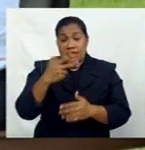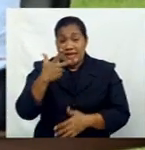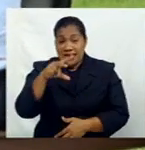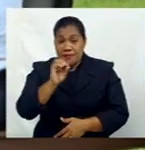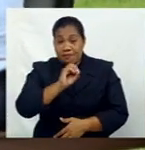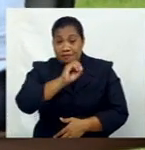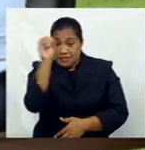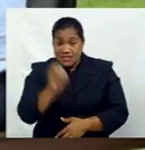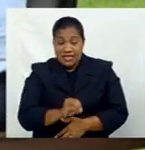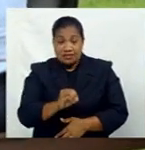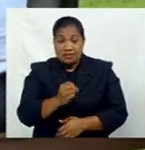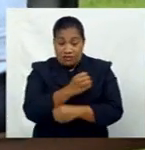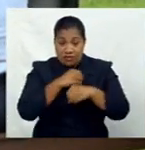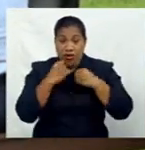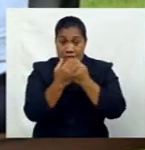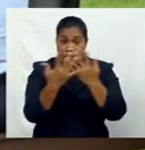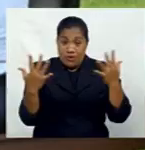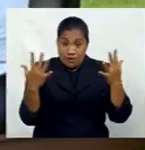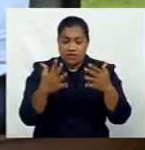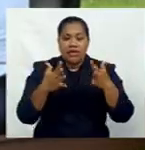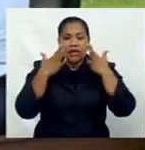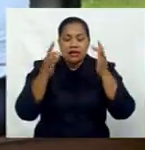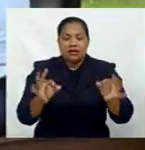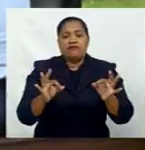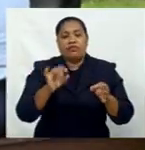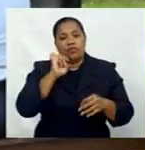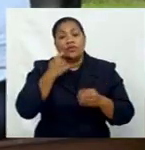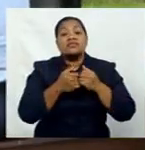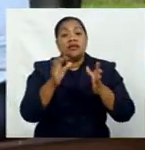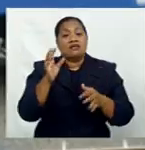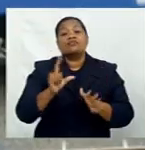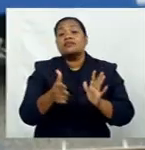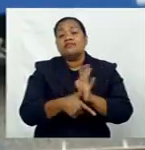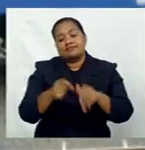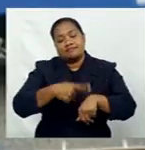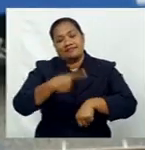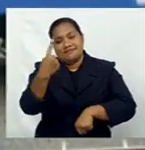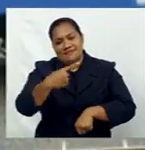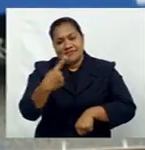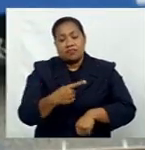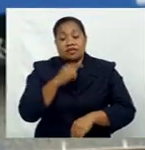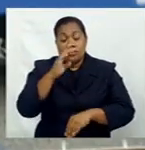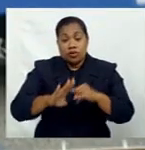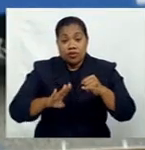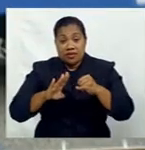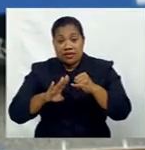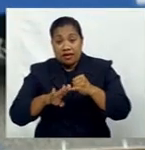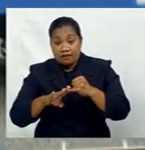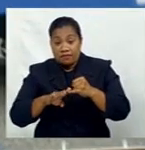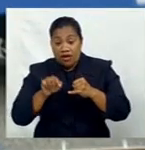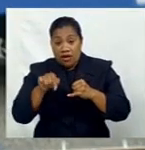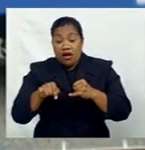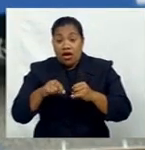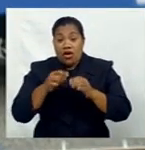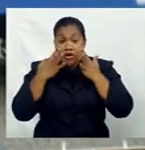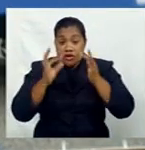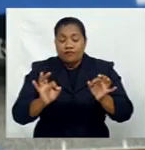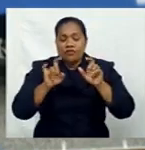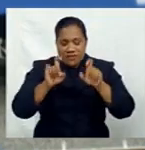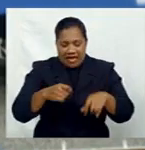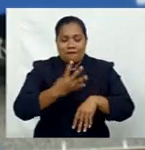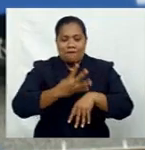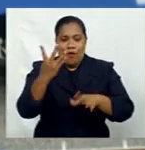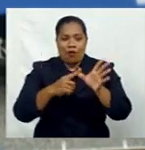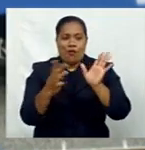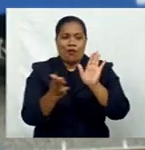of our target population, the curfew will start at 11 p.m., the end of curfew to remain at 4 a.m. Koroy Tandulala,